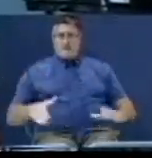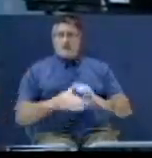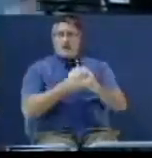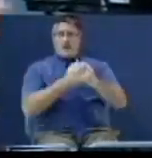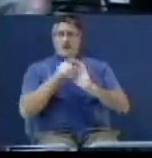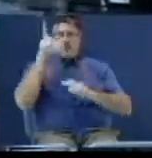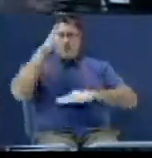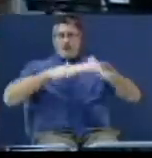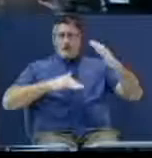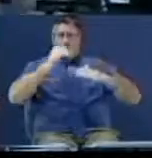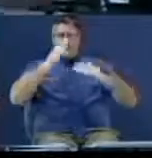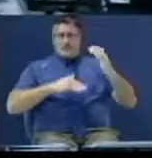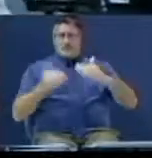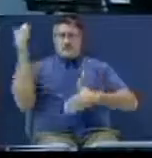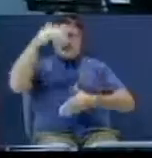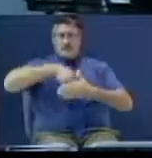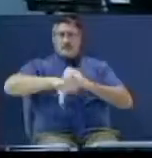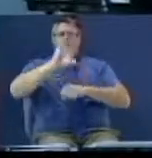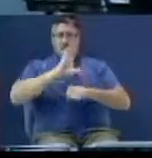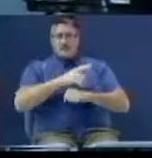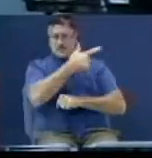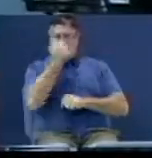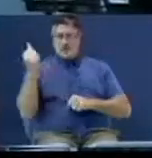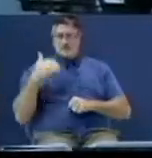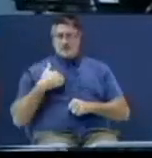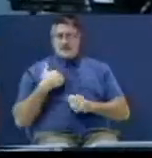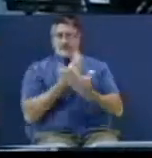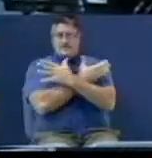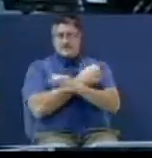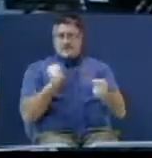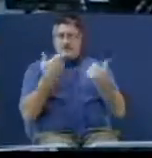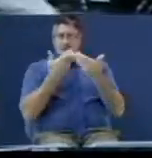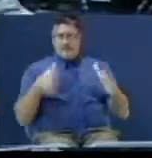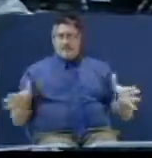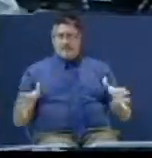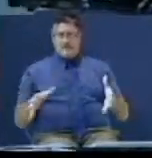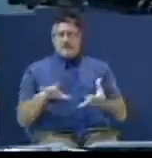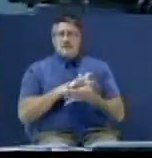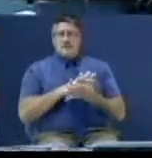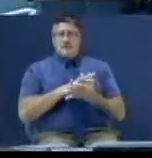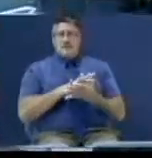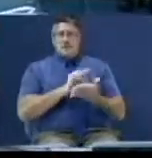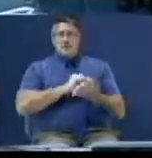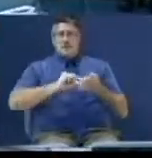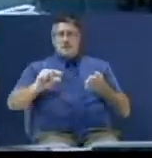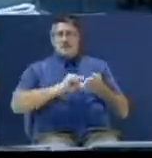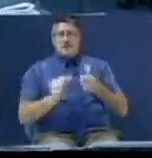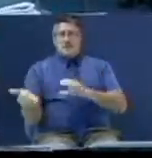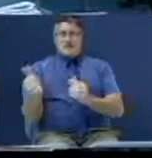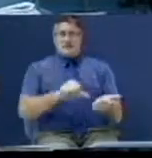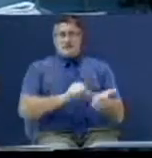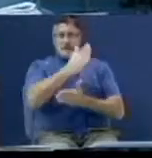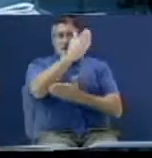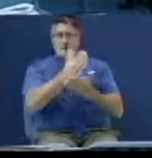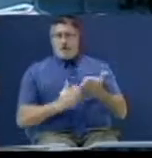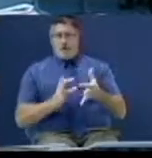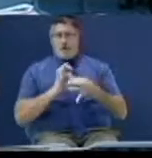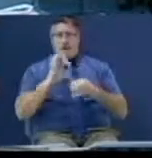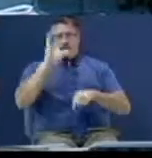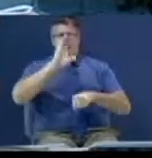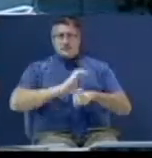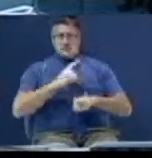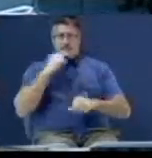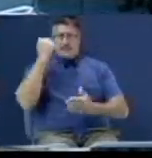one building, and we come into that church because we got saved, we got scripturally baptized, if we're a part of that church,